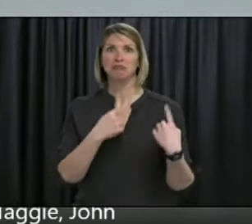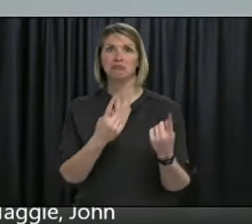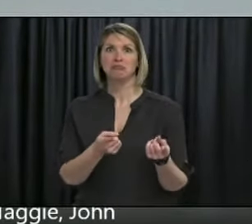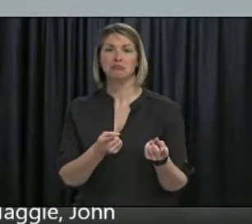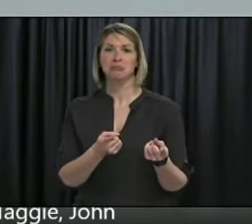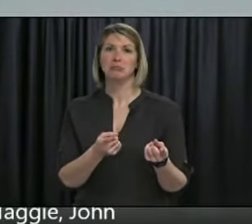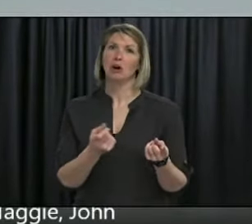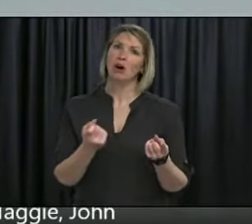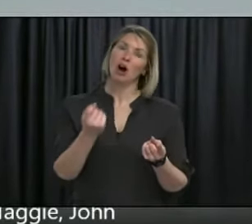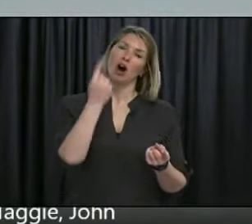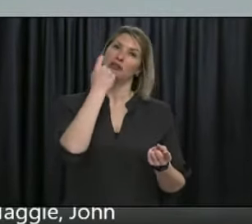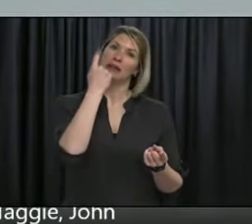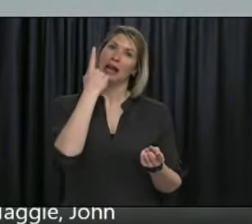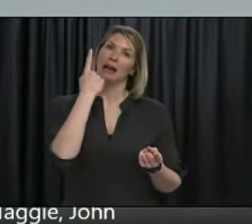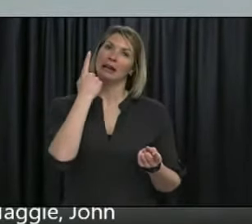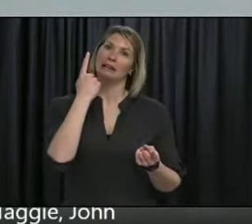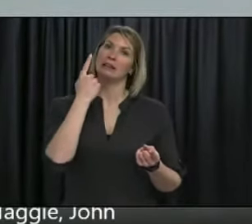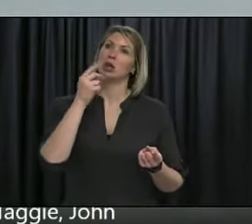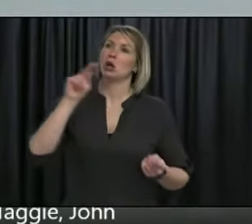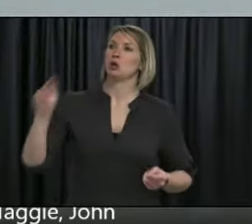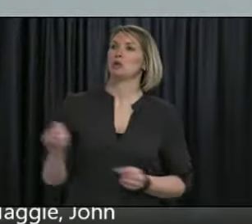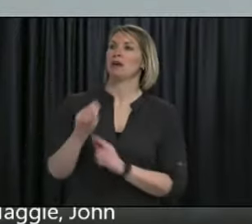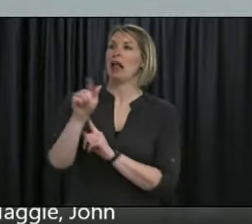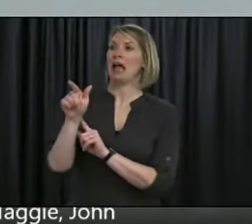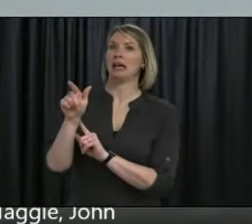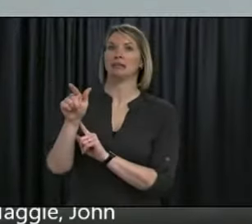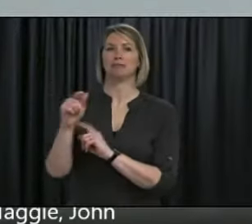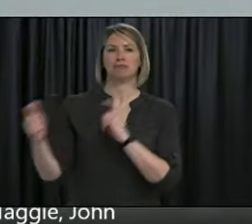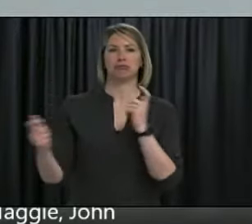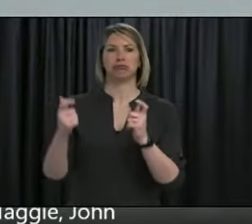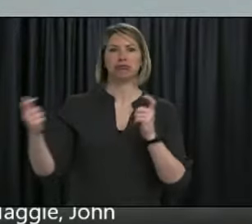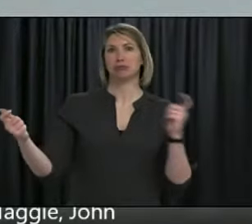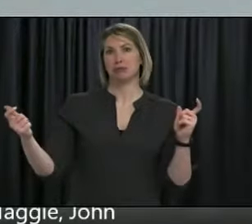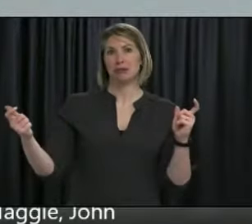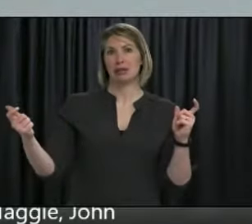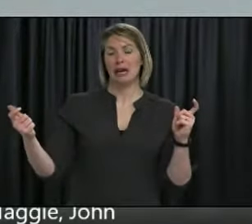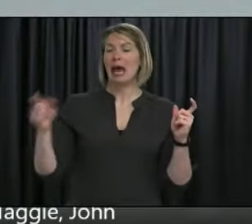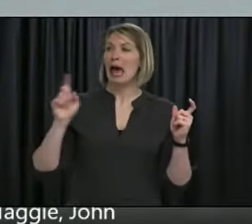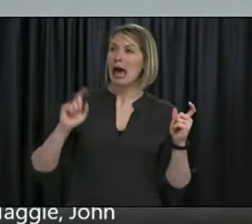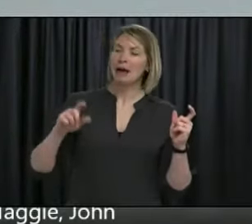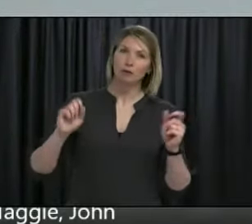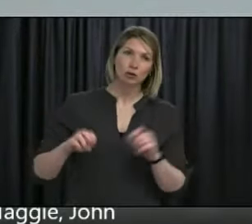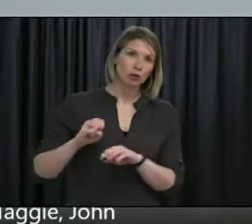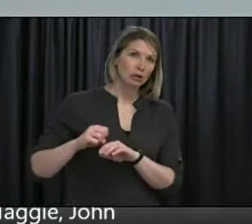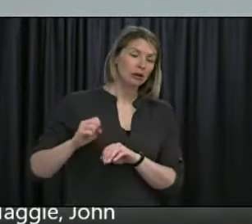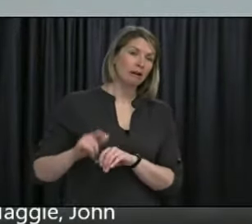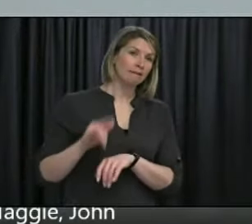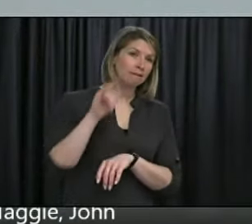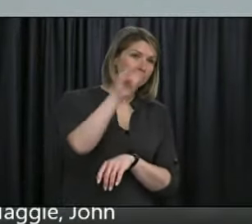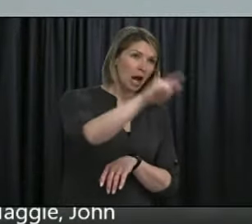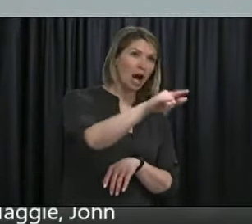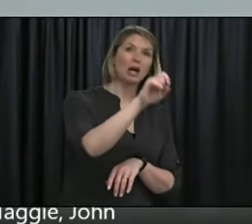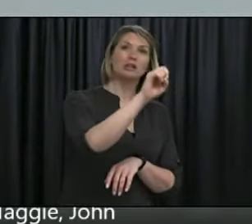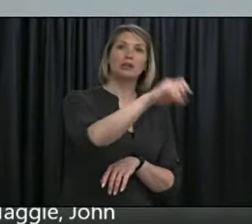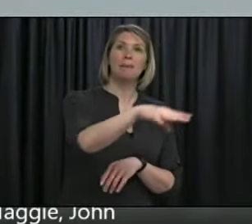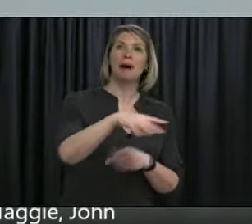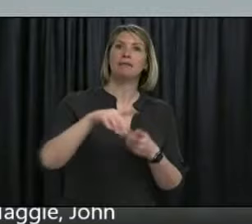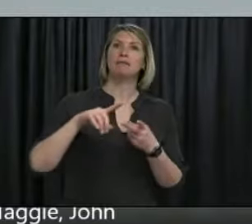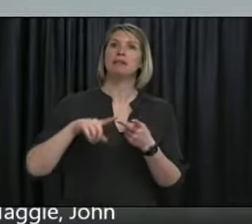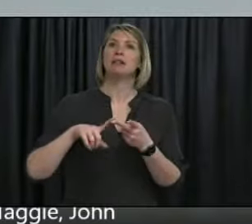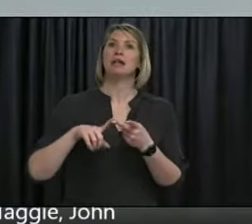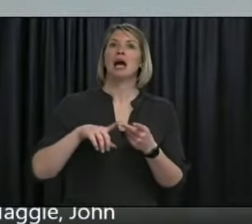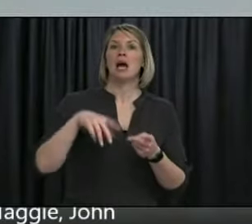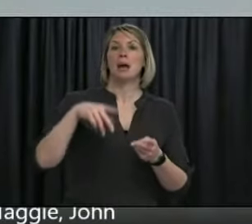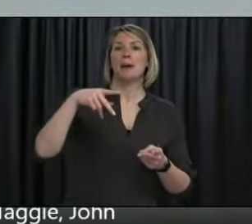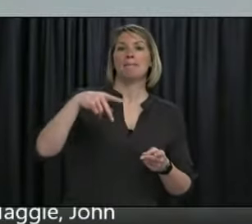territory. There are, um, transportation issues. We've had clinics canceled on, uh, the port of Basque